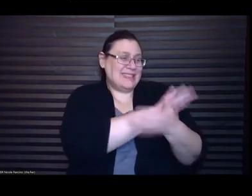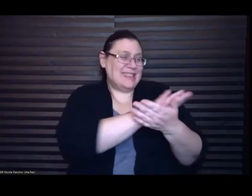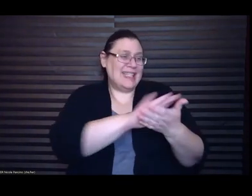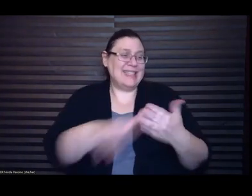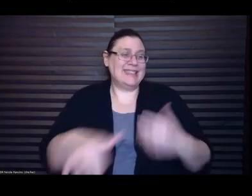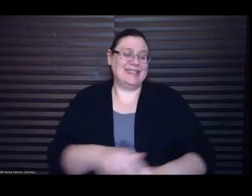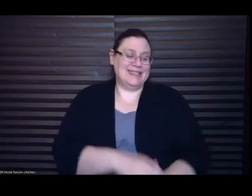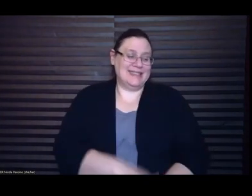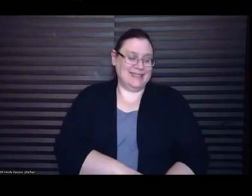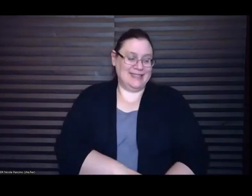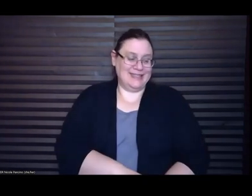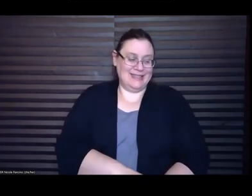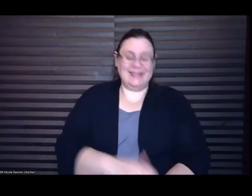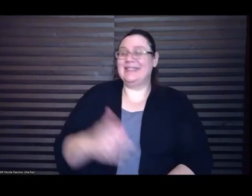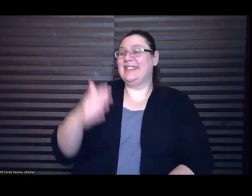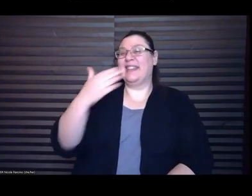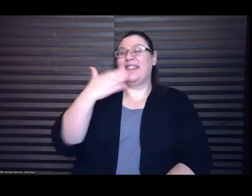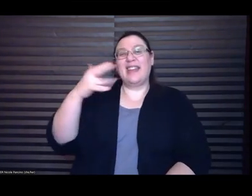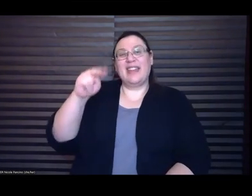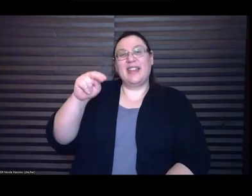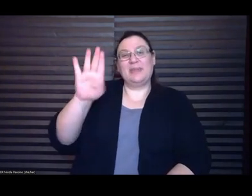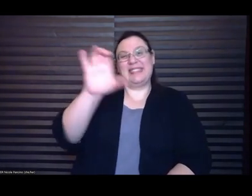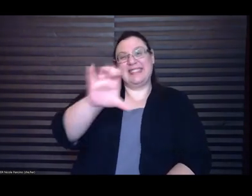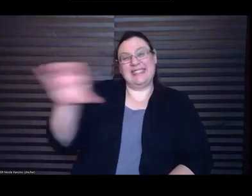yes convening us yes